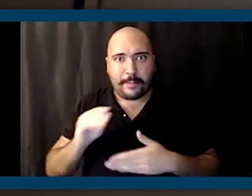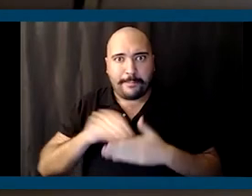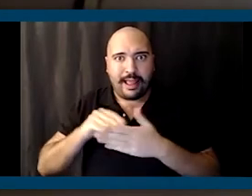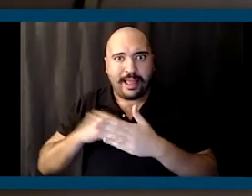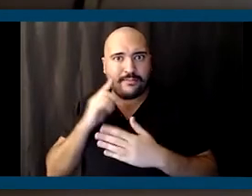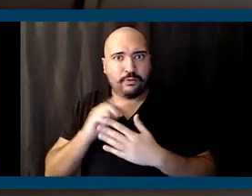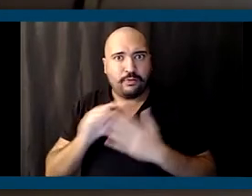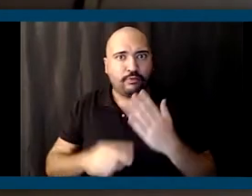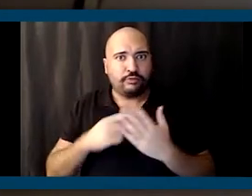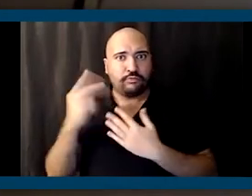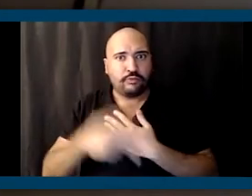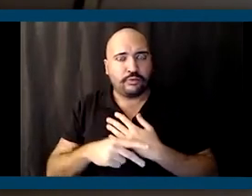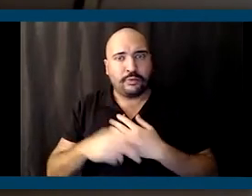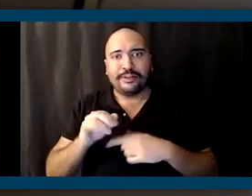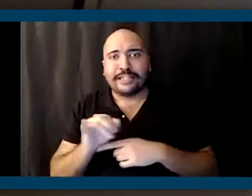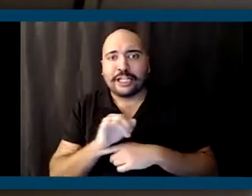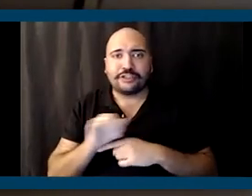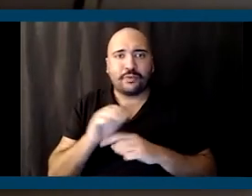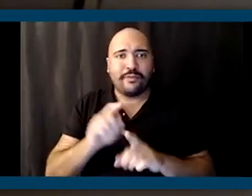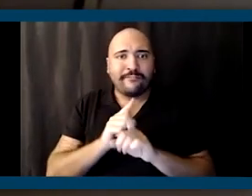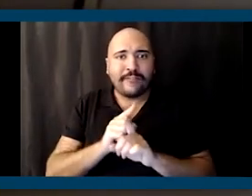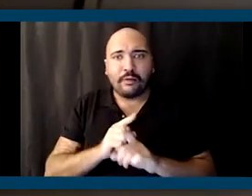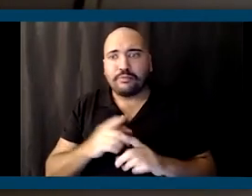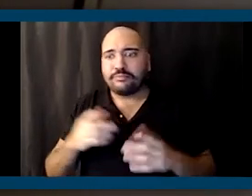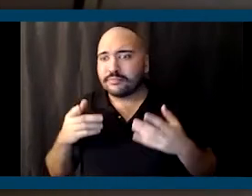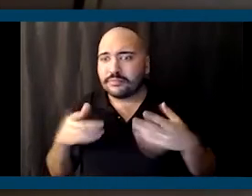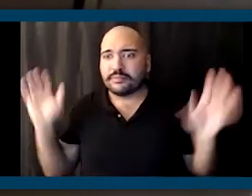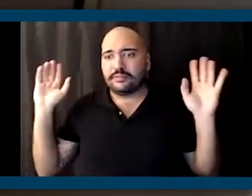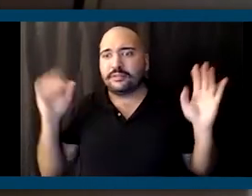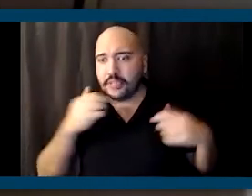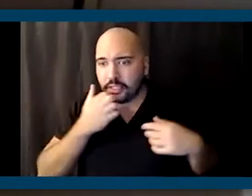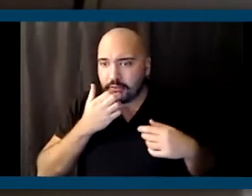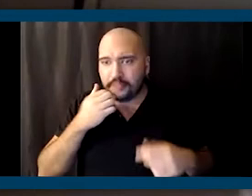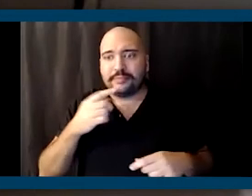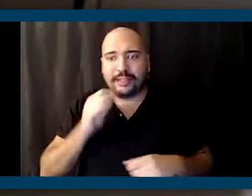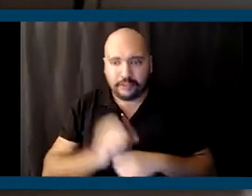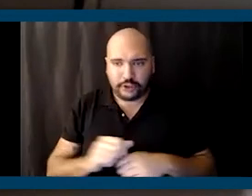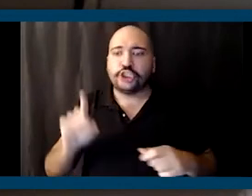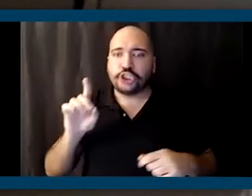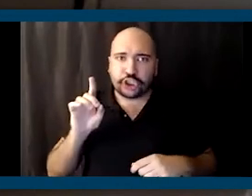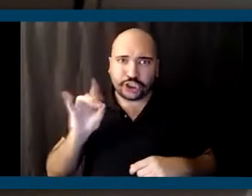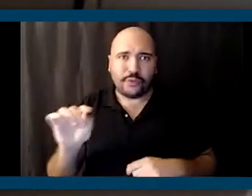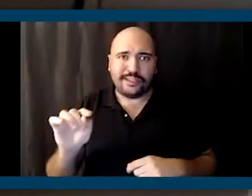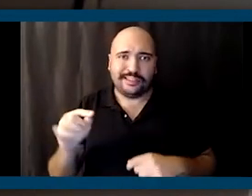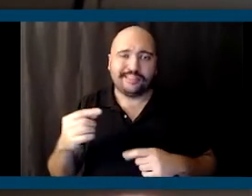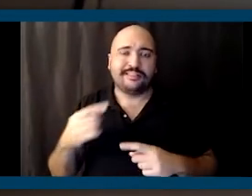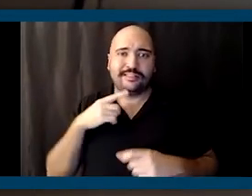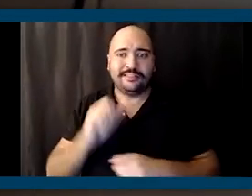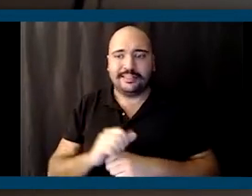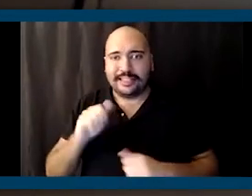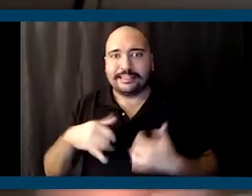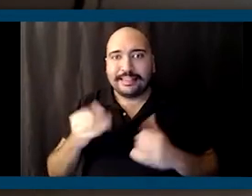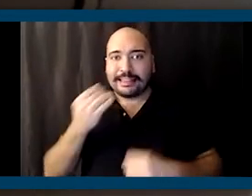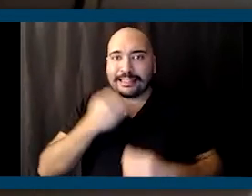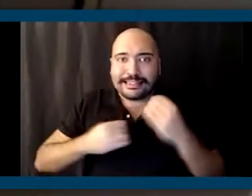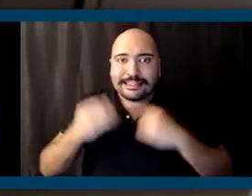programs or to be interns or fellows, but support them to be able to actually do it to make sure that they can still eat